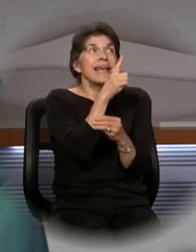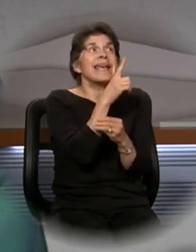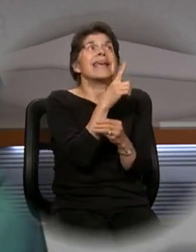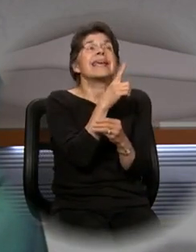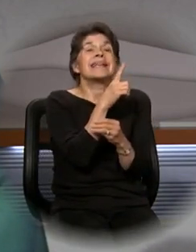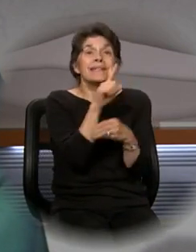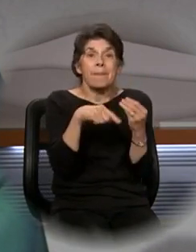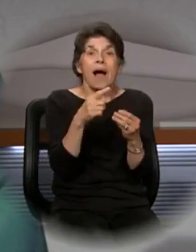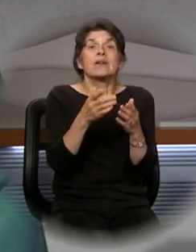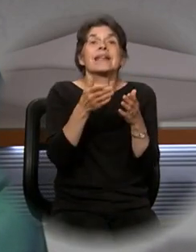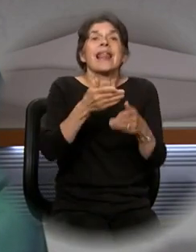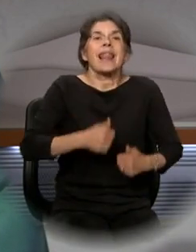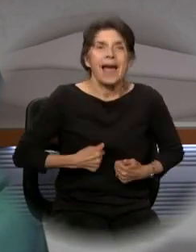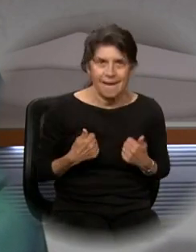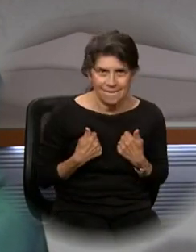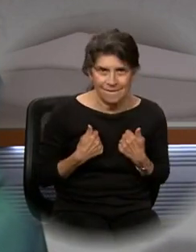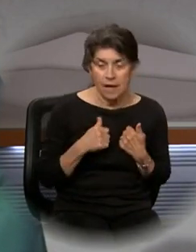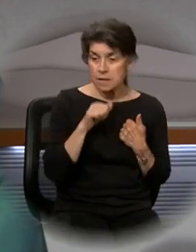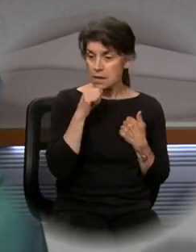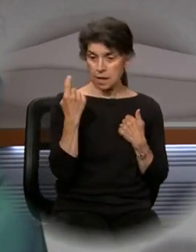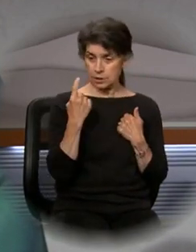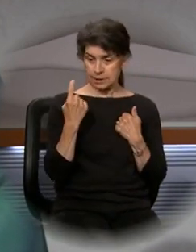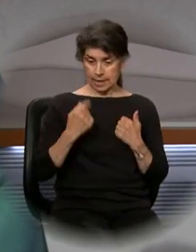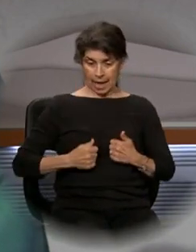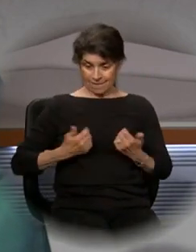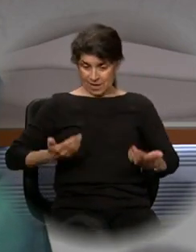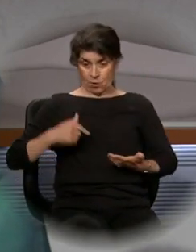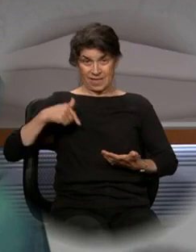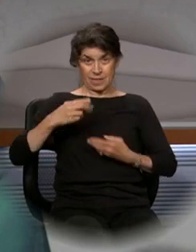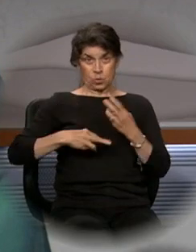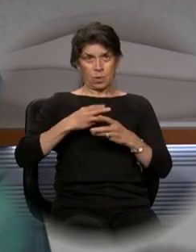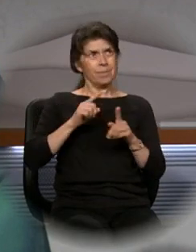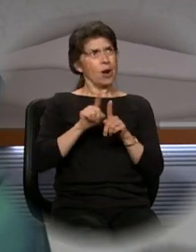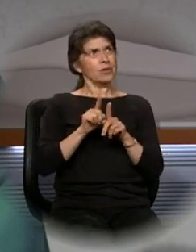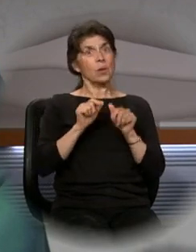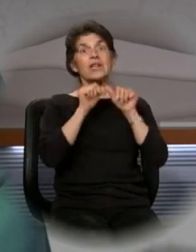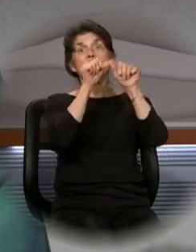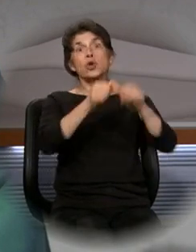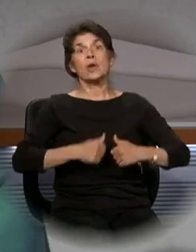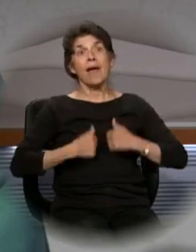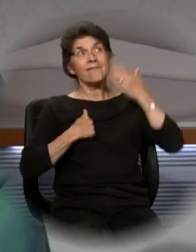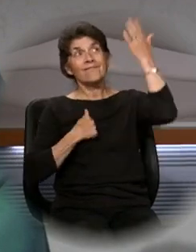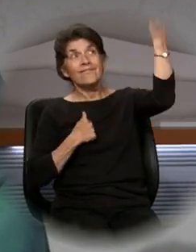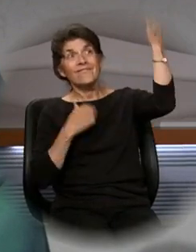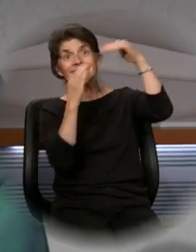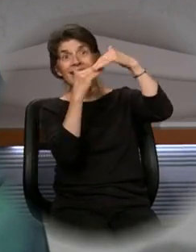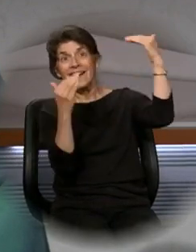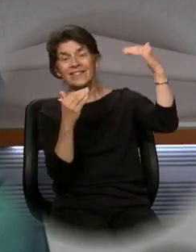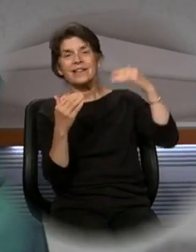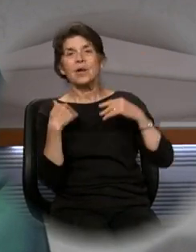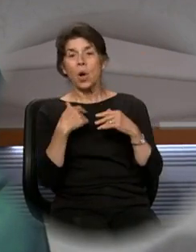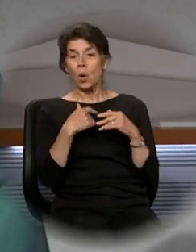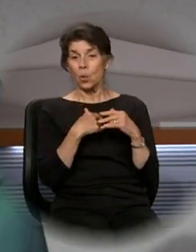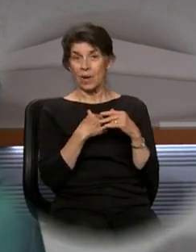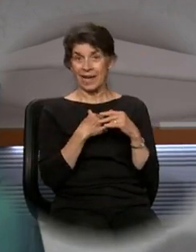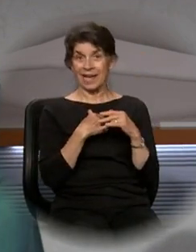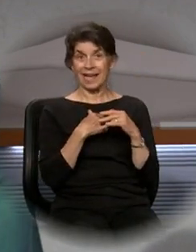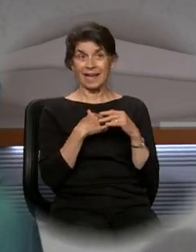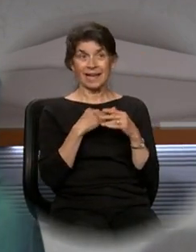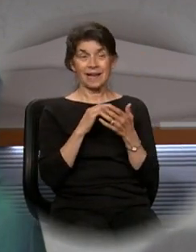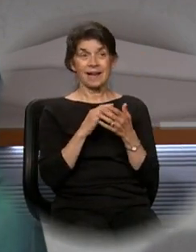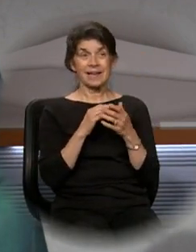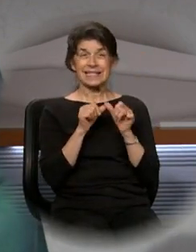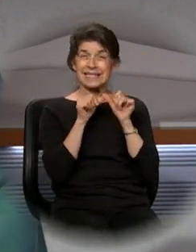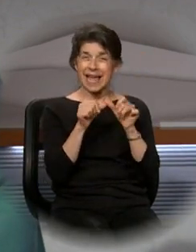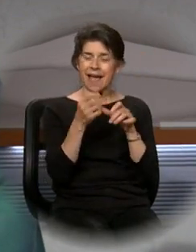just in this world, but eternal life. And for us to grow to be faithful and live with a greater